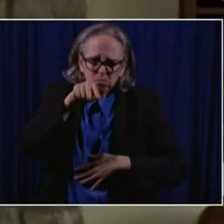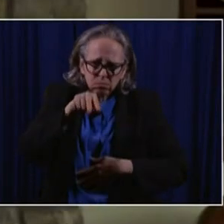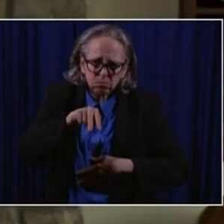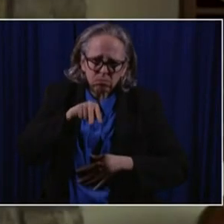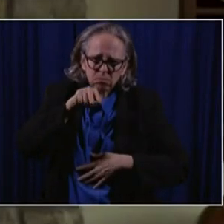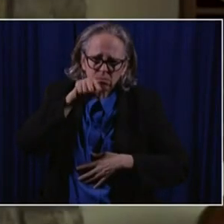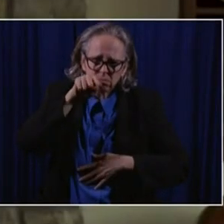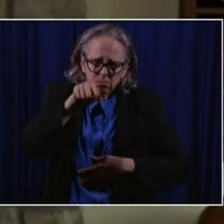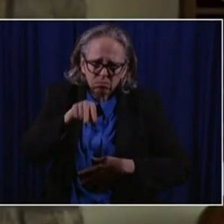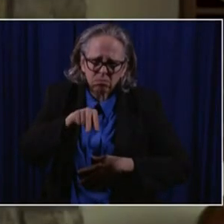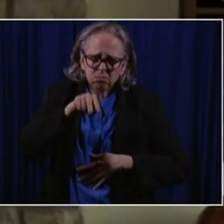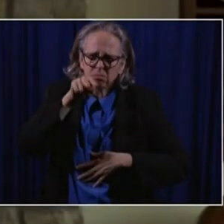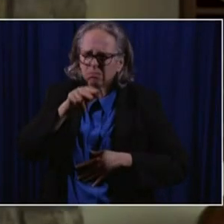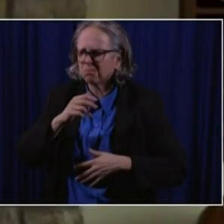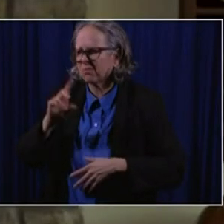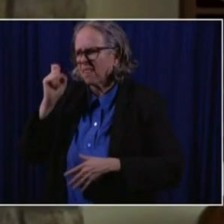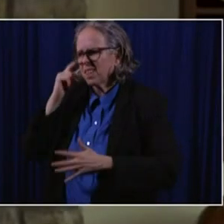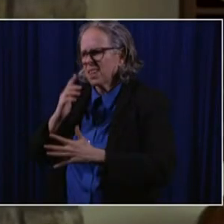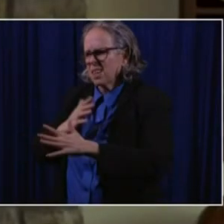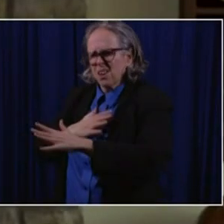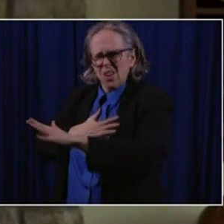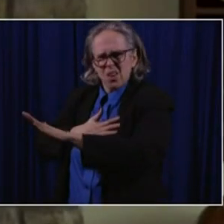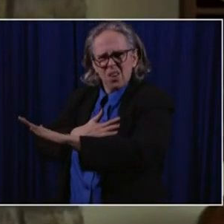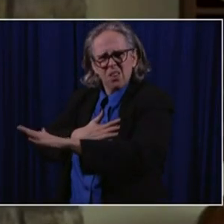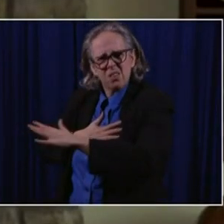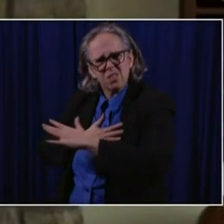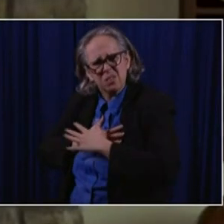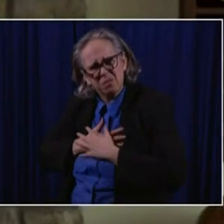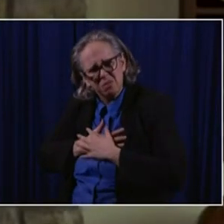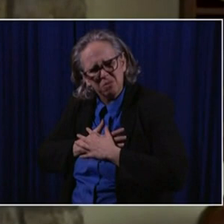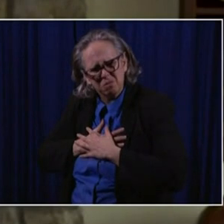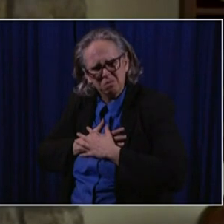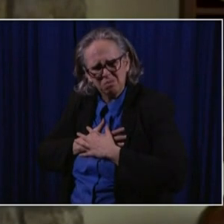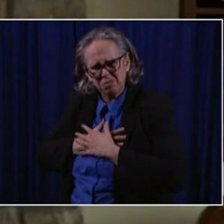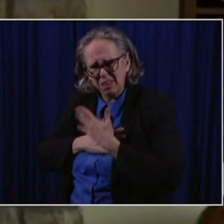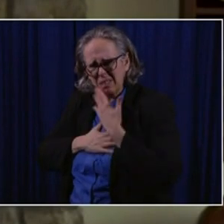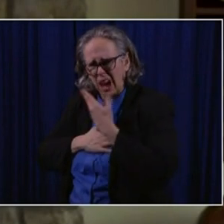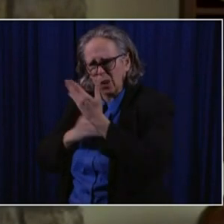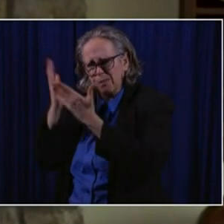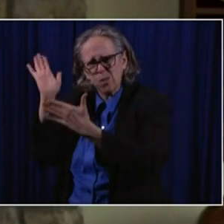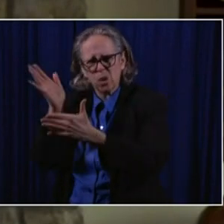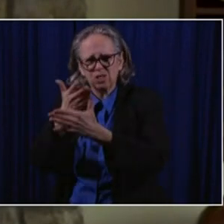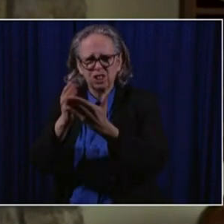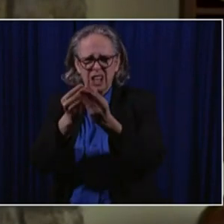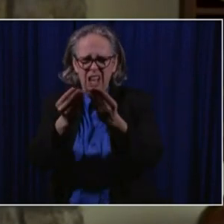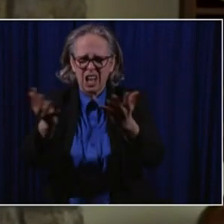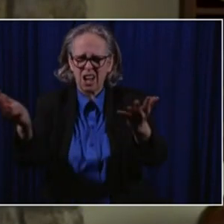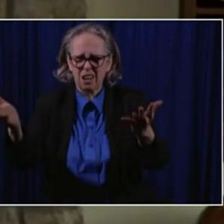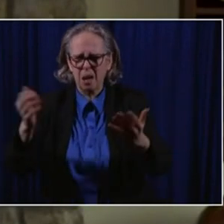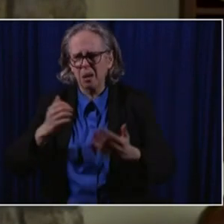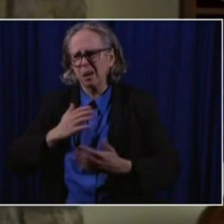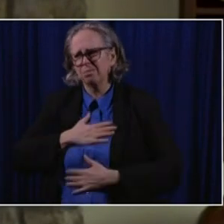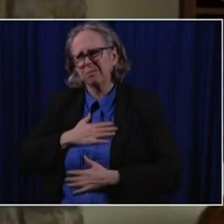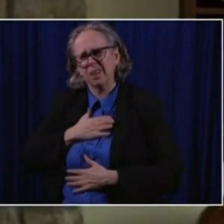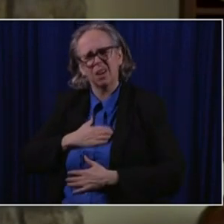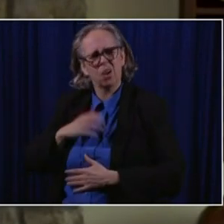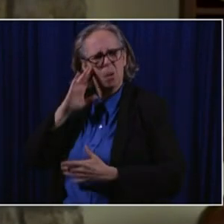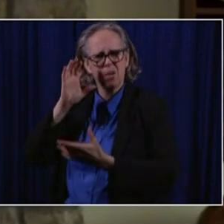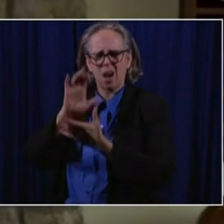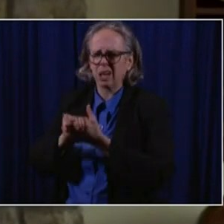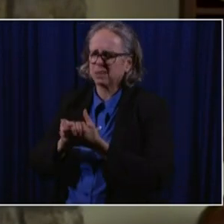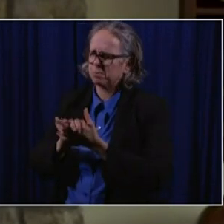Wow. Well, thank you for sharing the story. We certainly wish him all the best. Um, thank you about this and